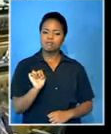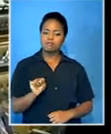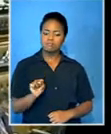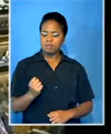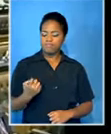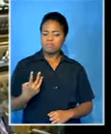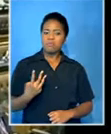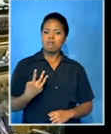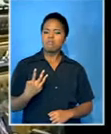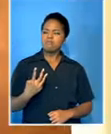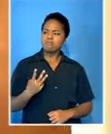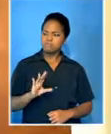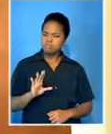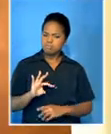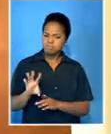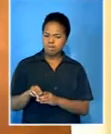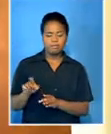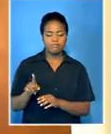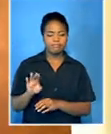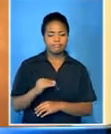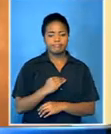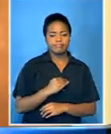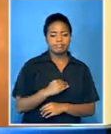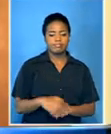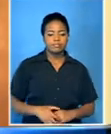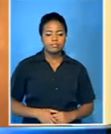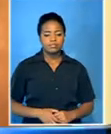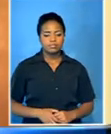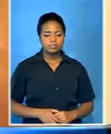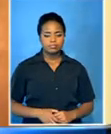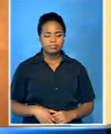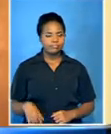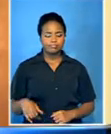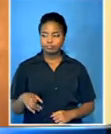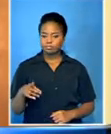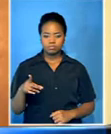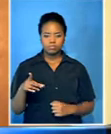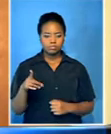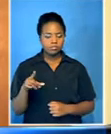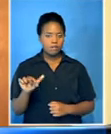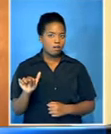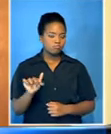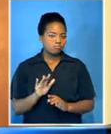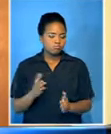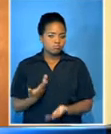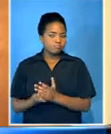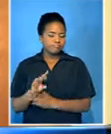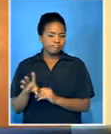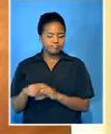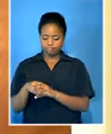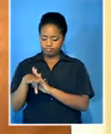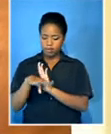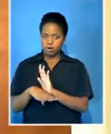were very low on its list. There is a place for all South Africans within the Democratic Alliance and the policy